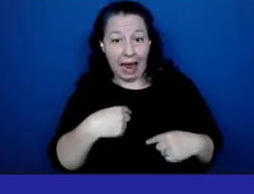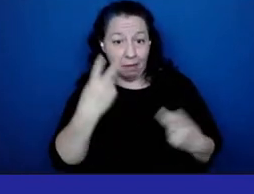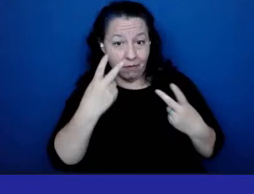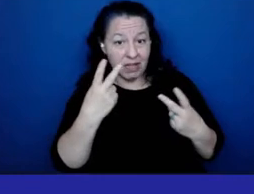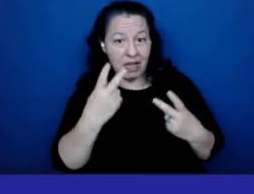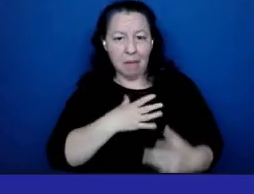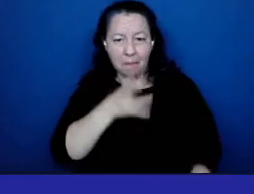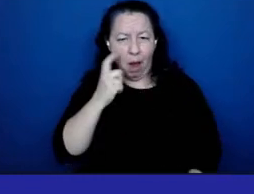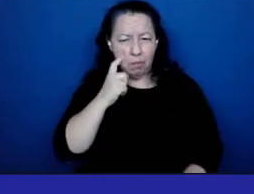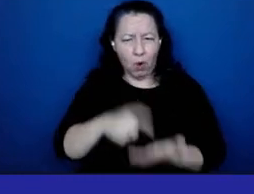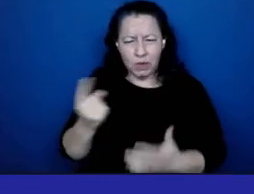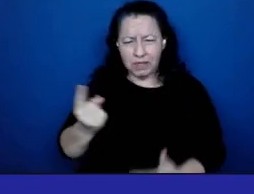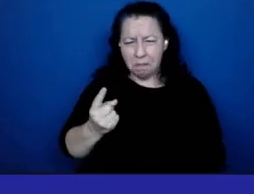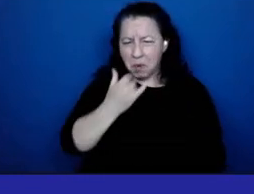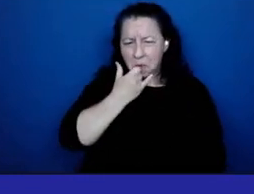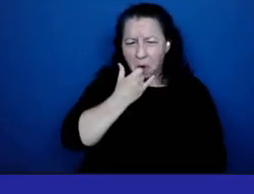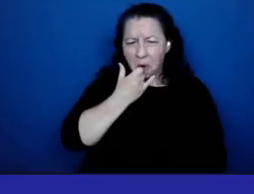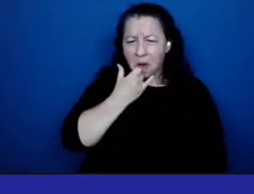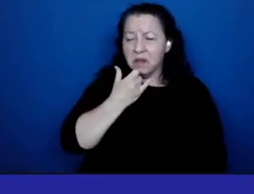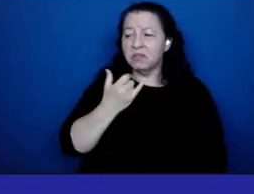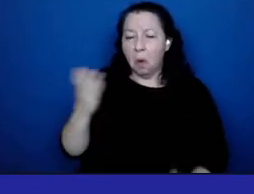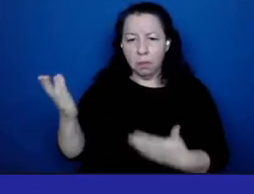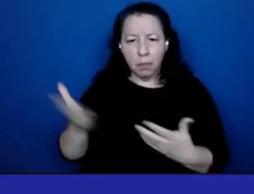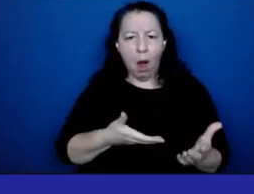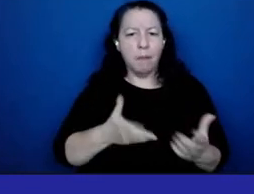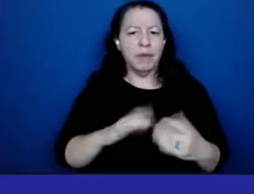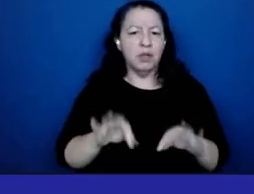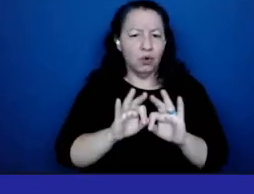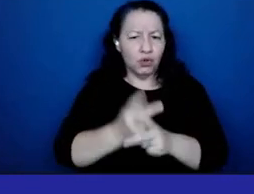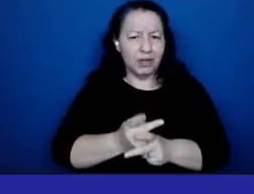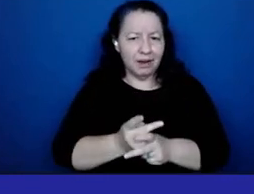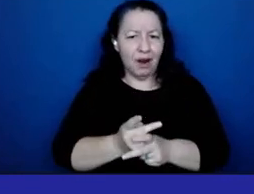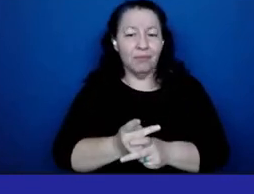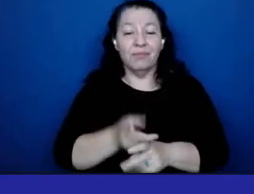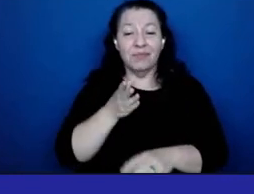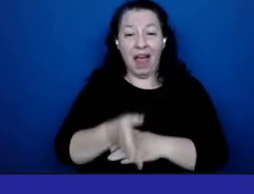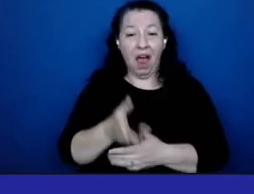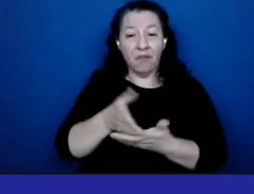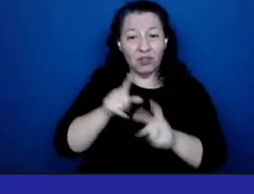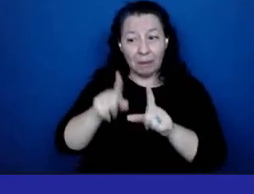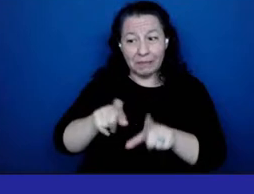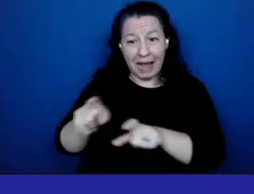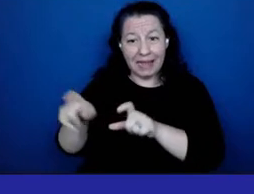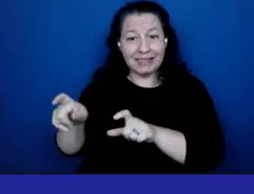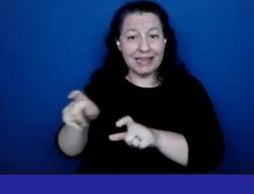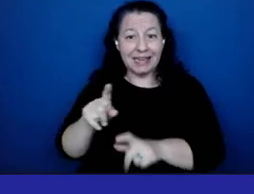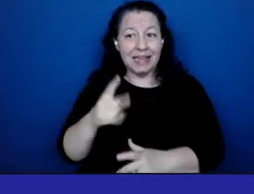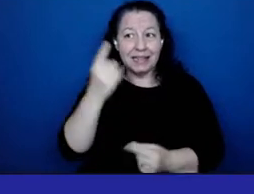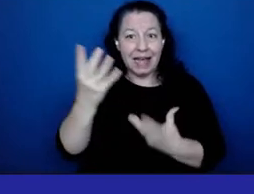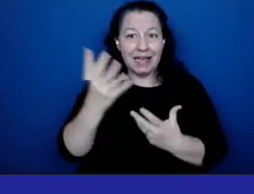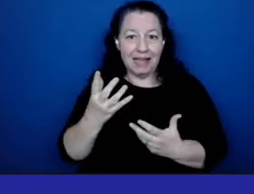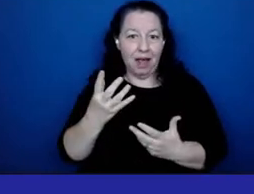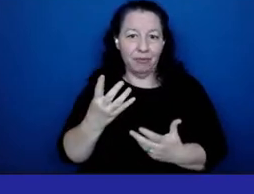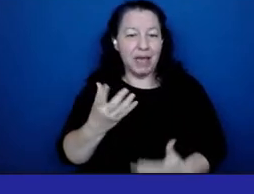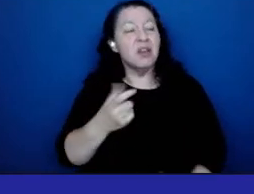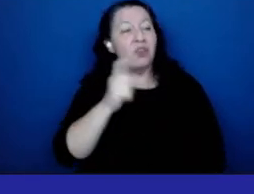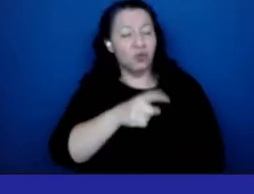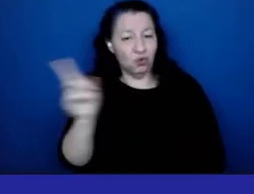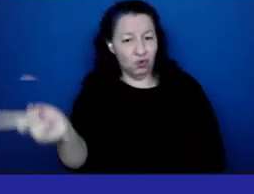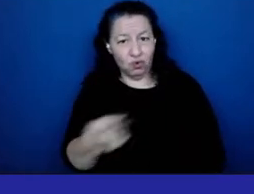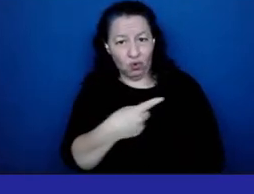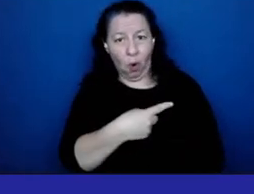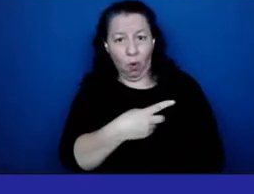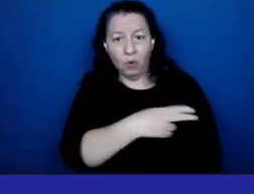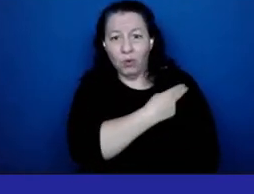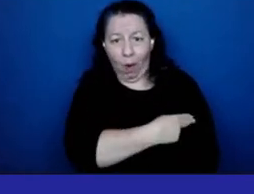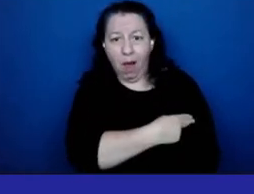something was wrong we went to urgent care after running tests all they said to me was you need to go to a